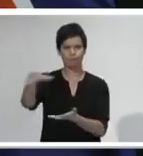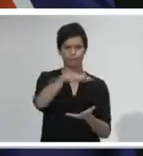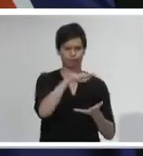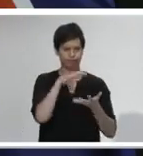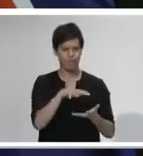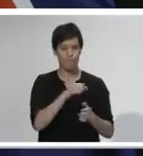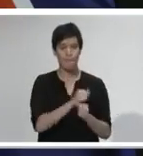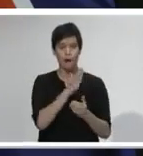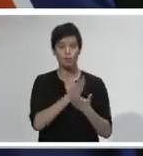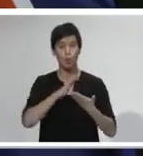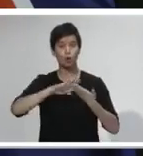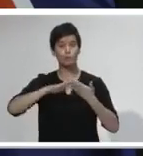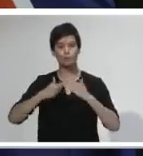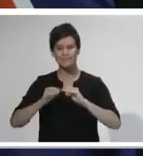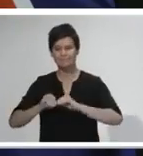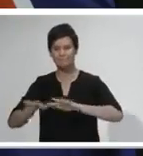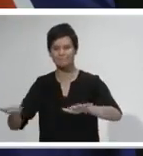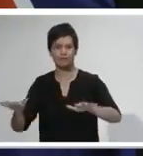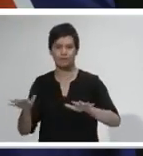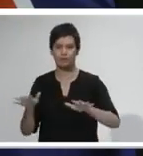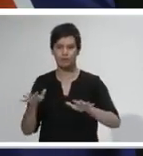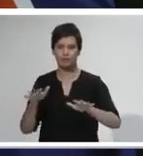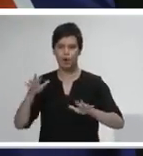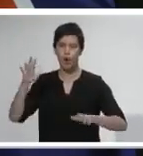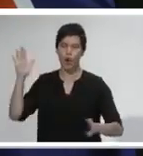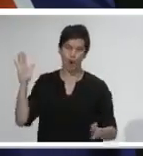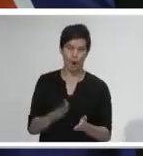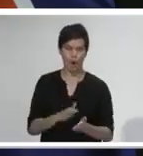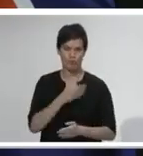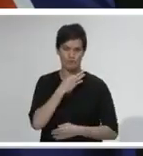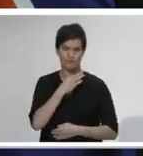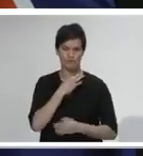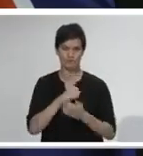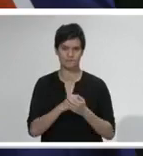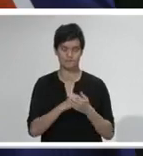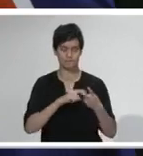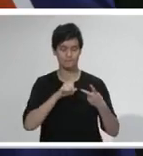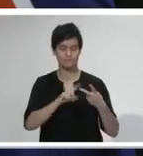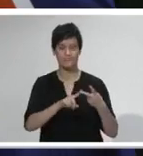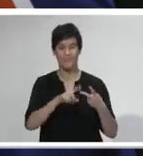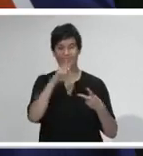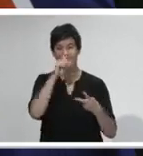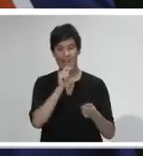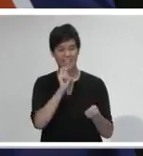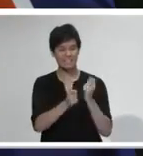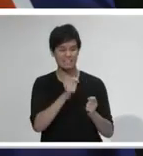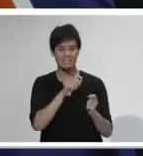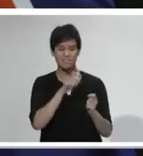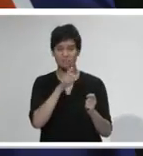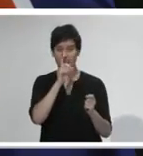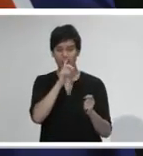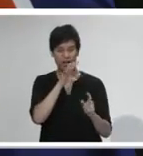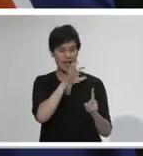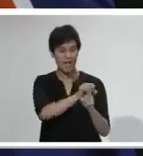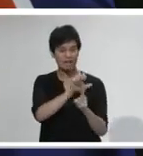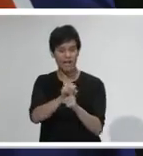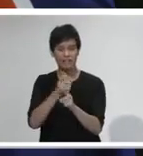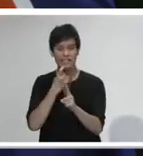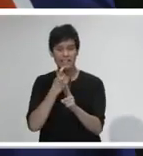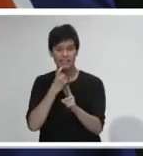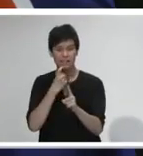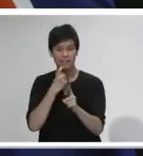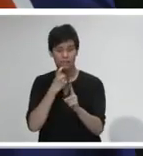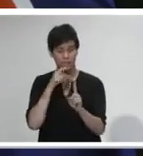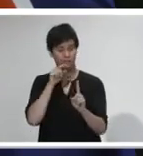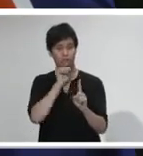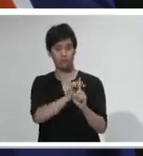Secondly, there is sufficient rigorous and rapid case identification and contact tracing, with surge capacity available in the case